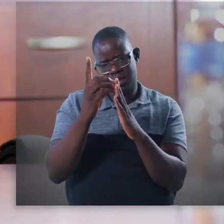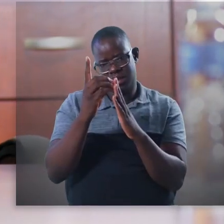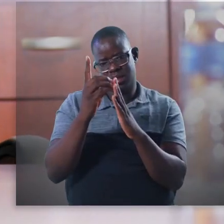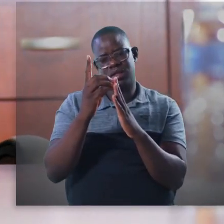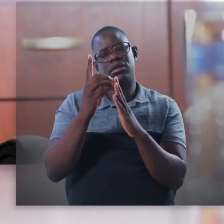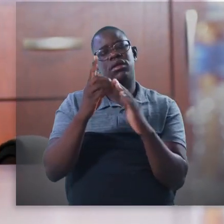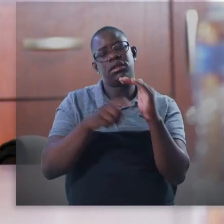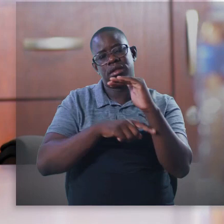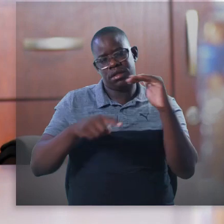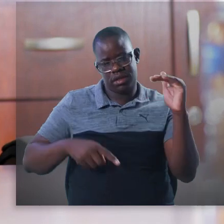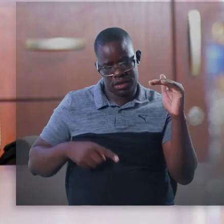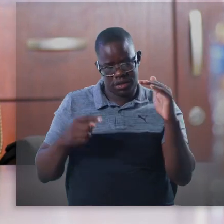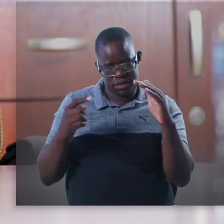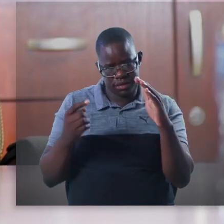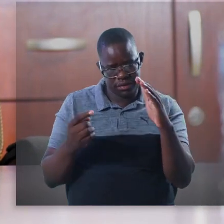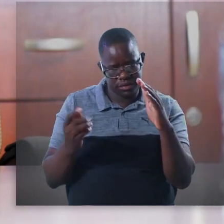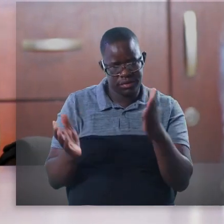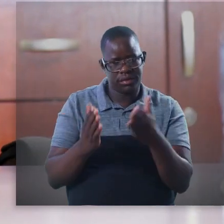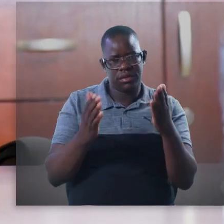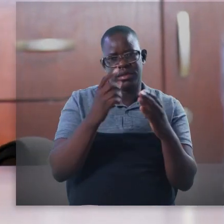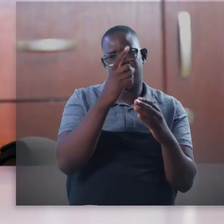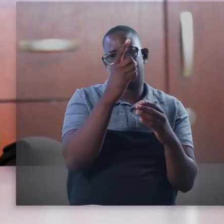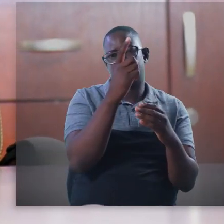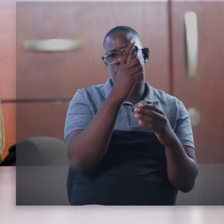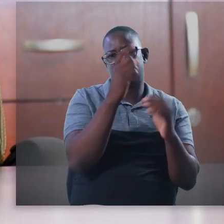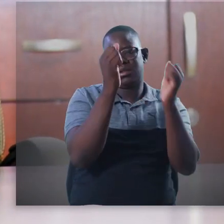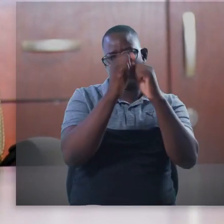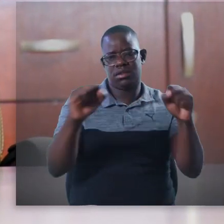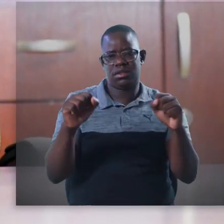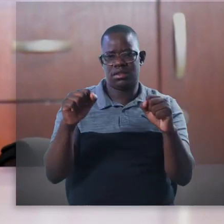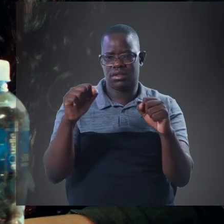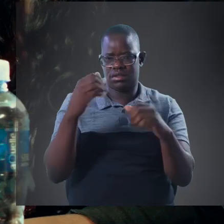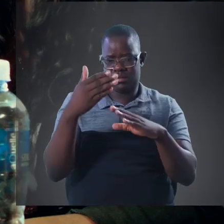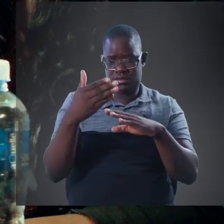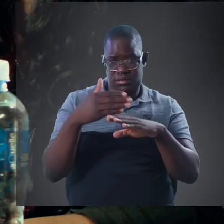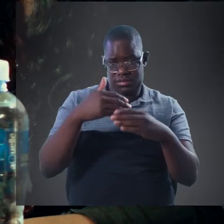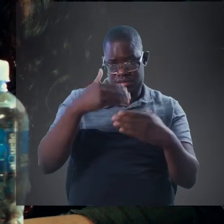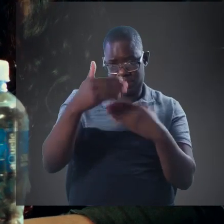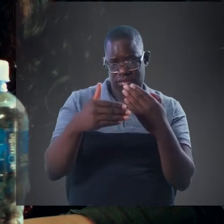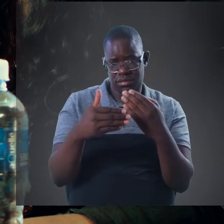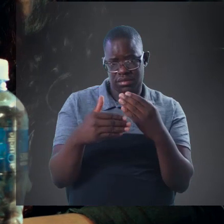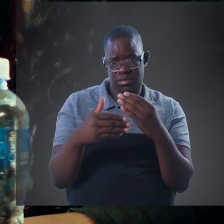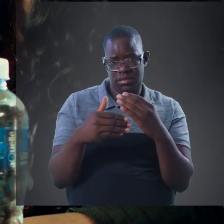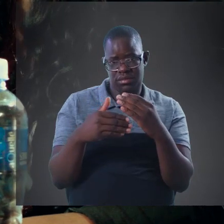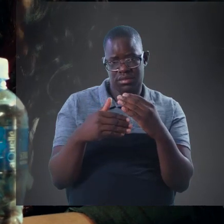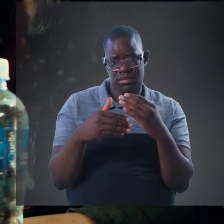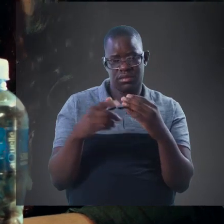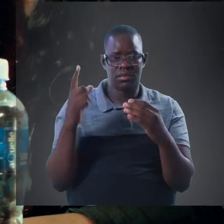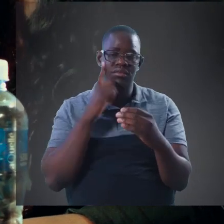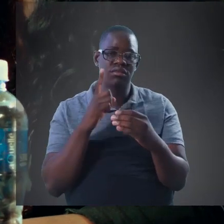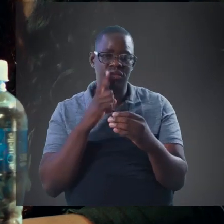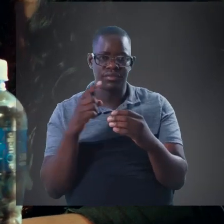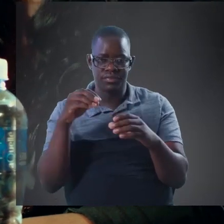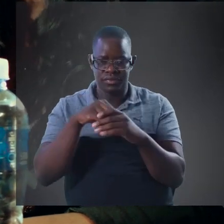Barbie, what can you tell us about development in terms of nation building? Well, after independence, Namibia inherited two